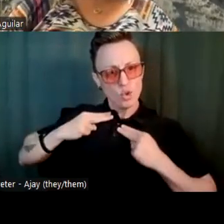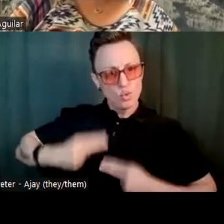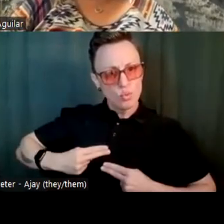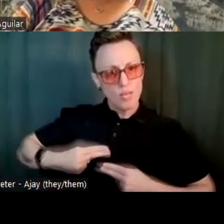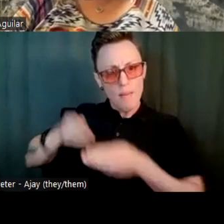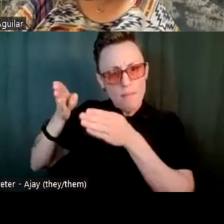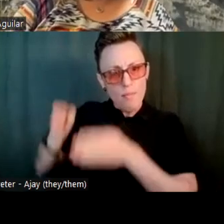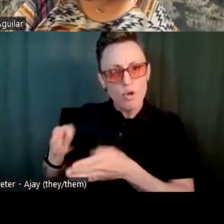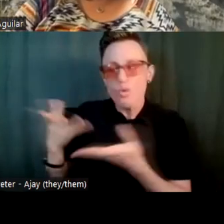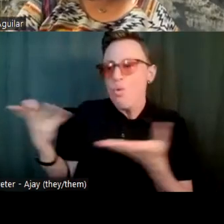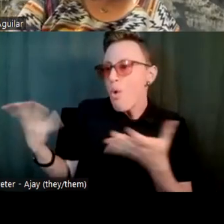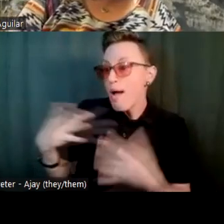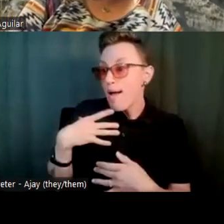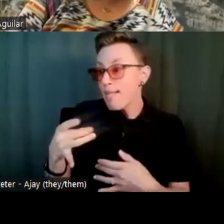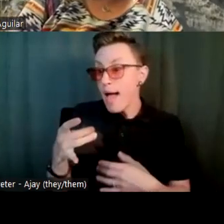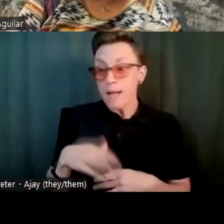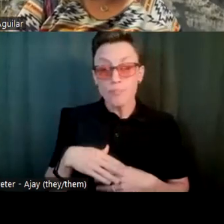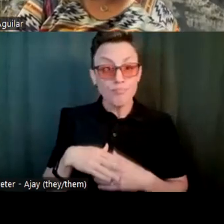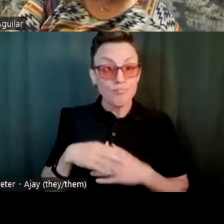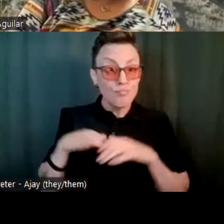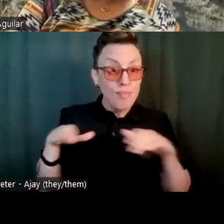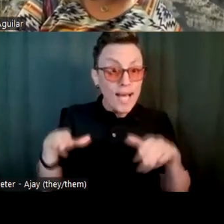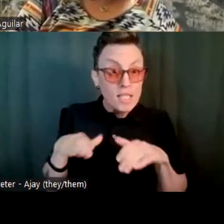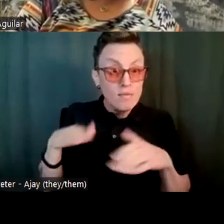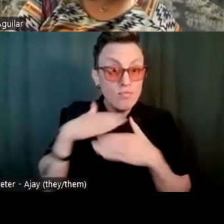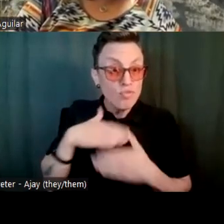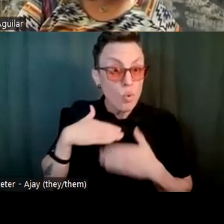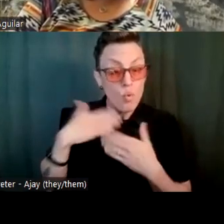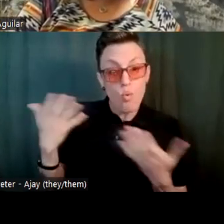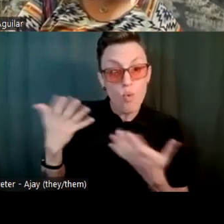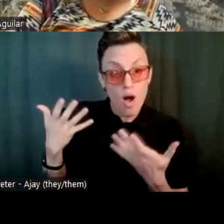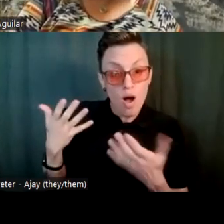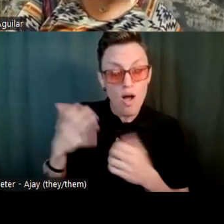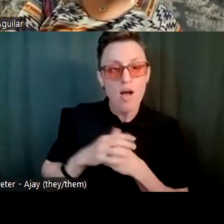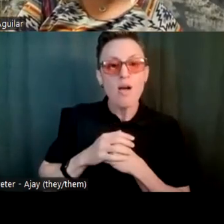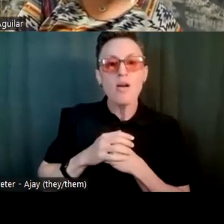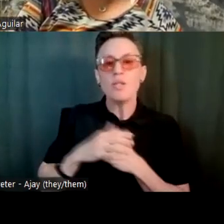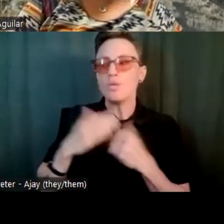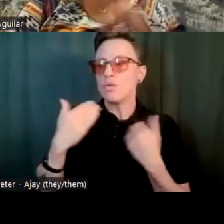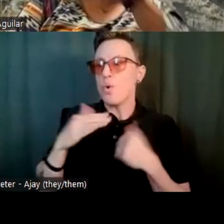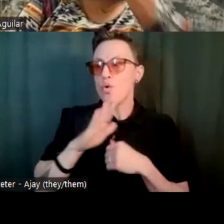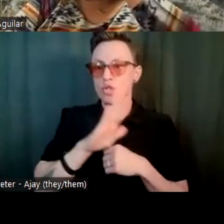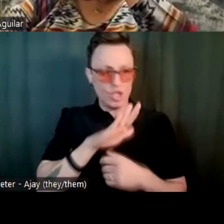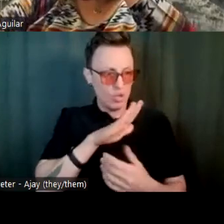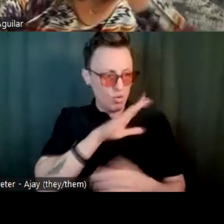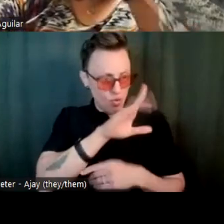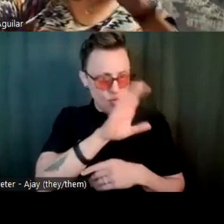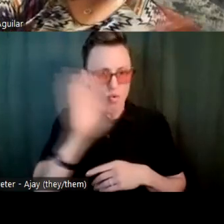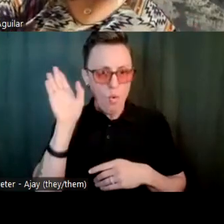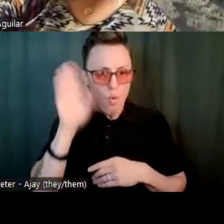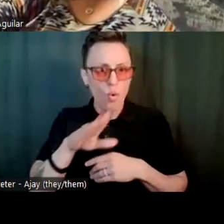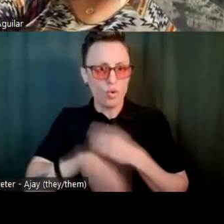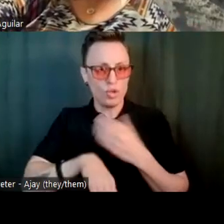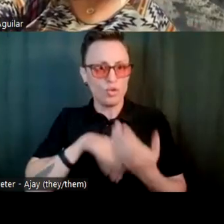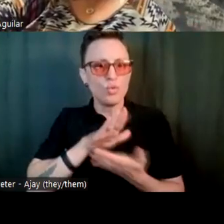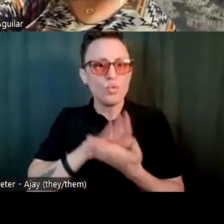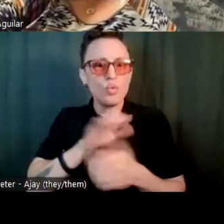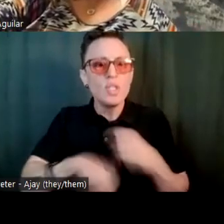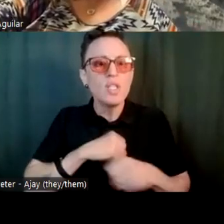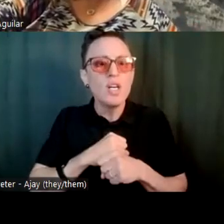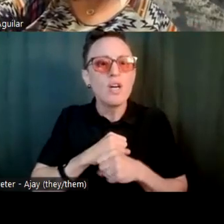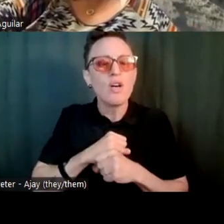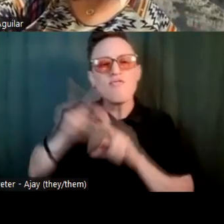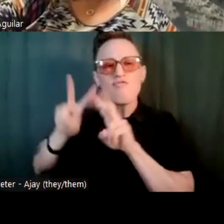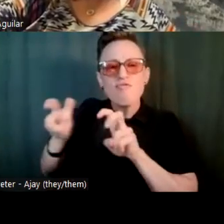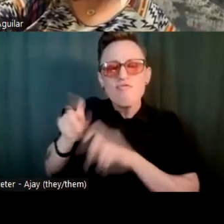What does he like? What does he like to do? And so she spent the whole school year really learning about him as a person, not just